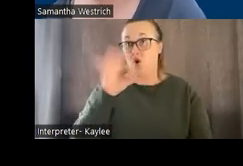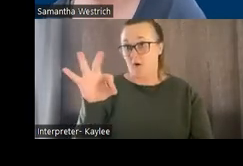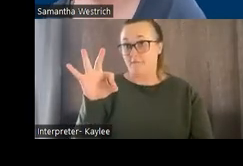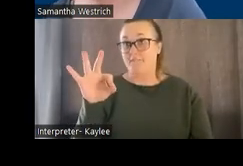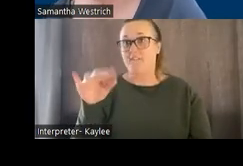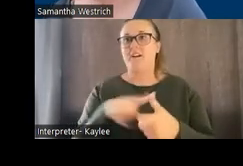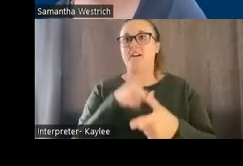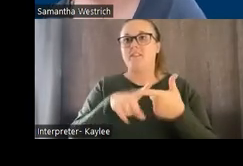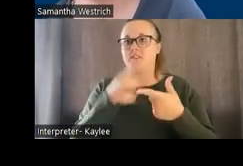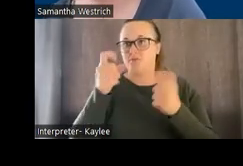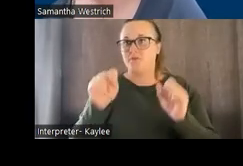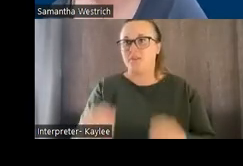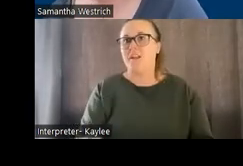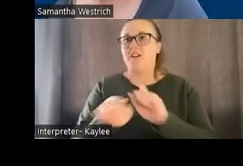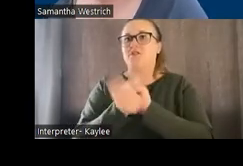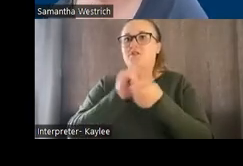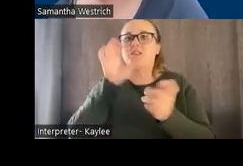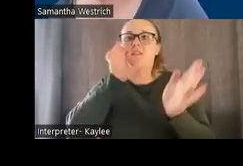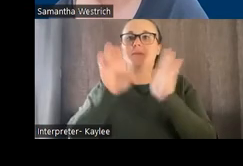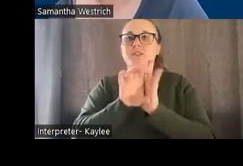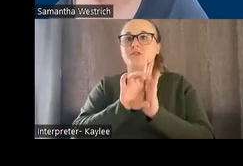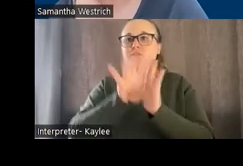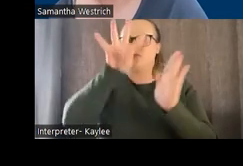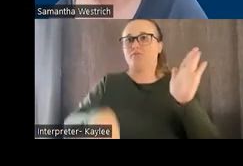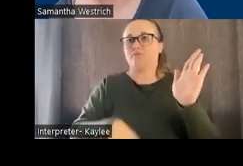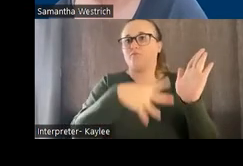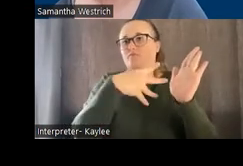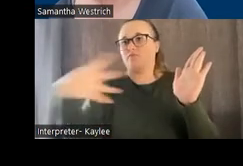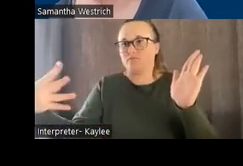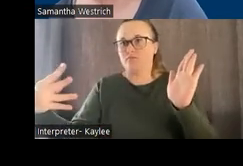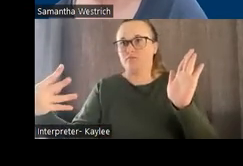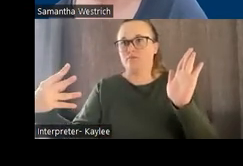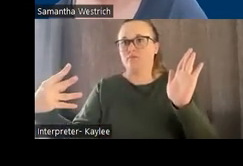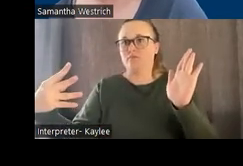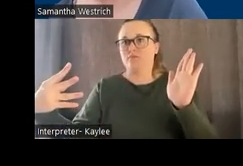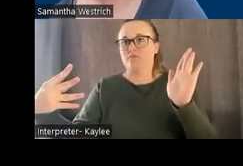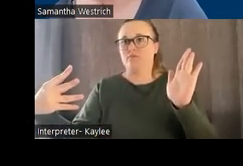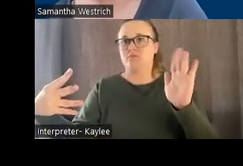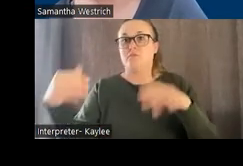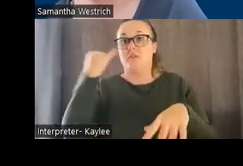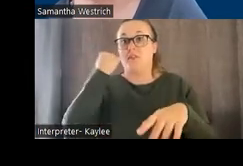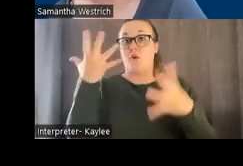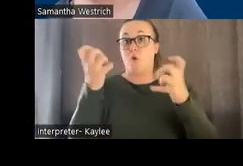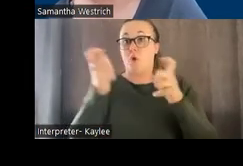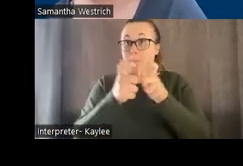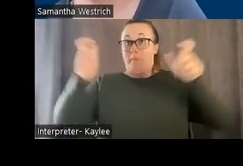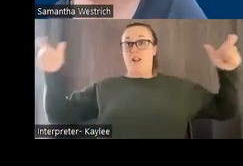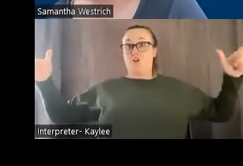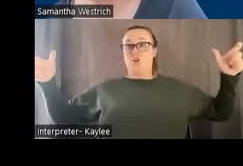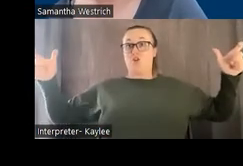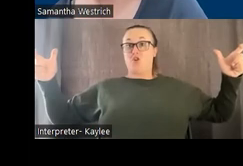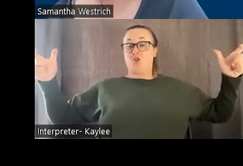the grid size easily. Um, so if I wanted to go bigger, I could do that or come back.